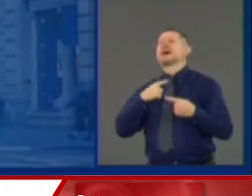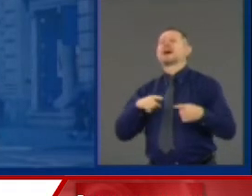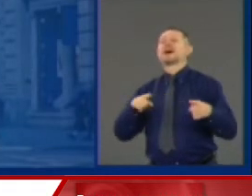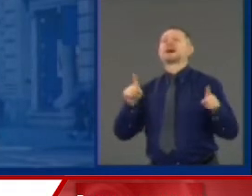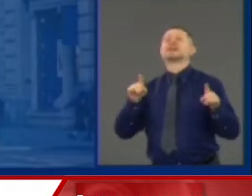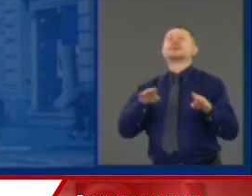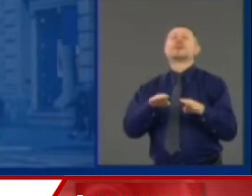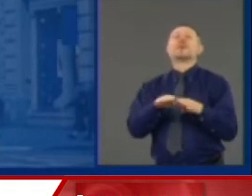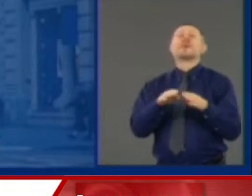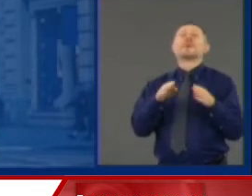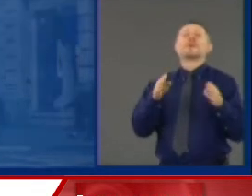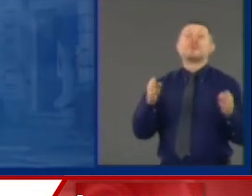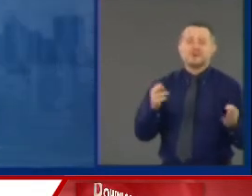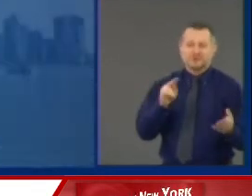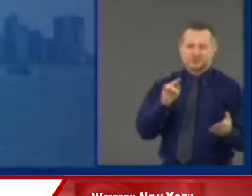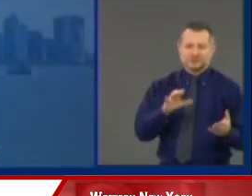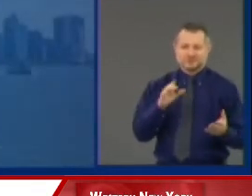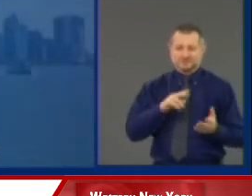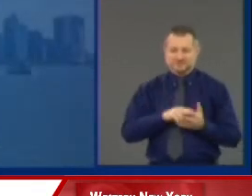Is this smart?